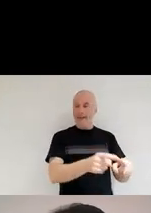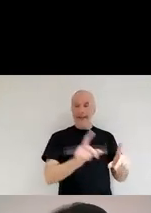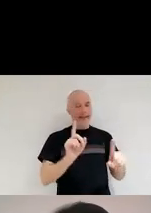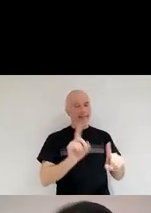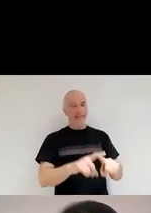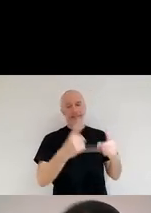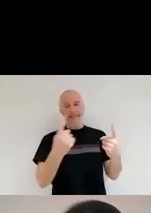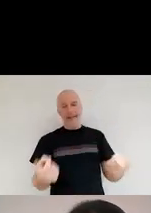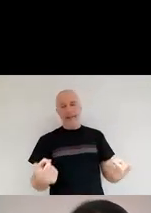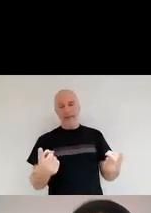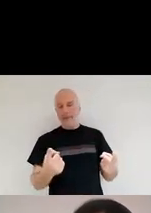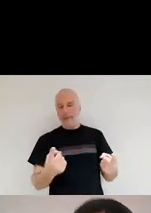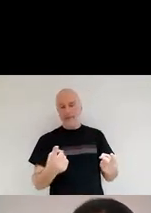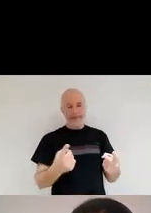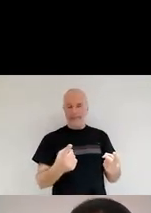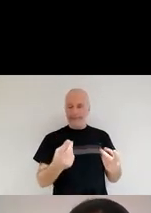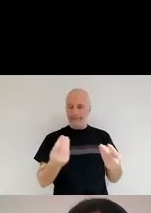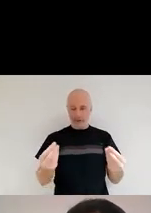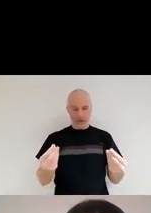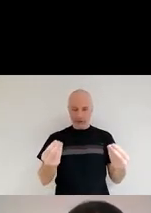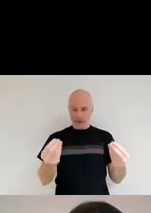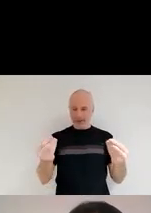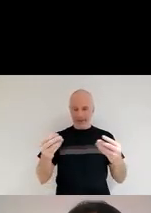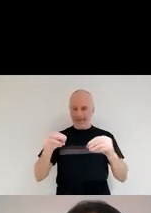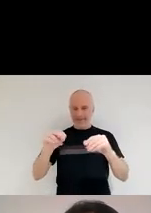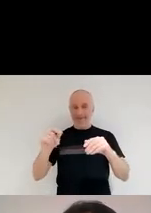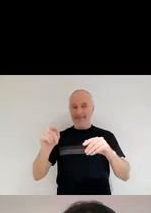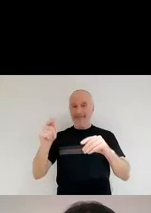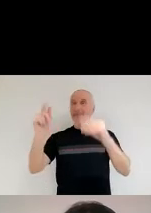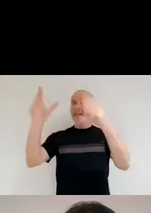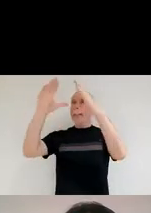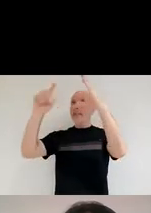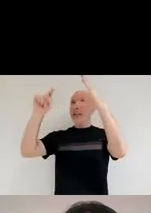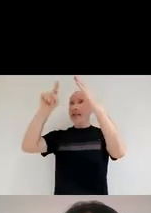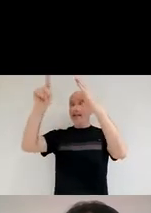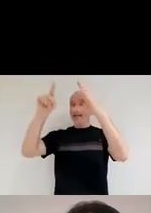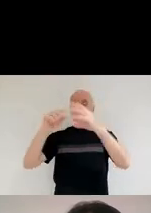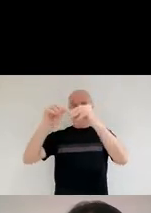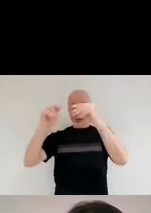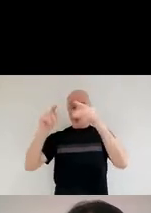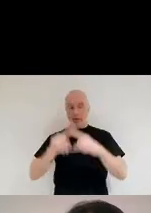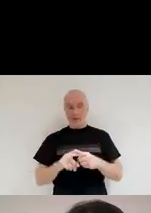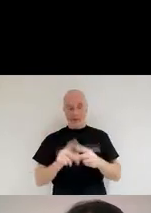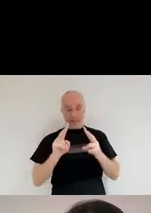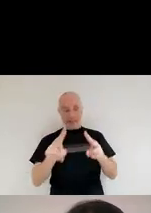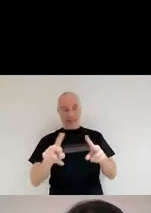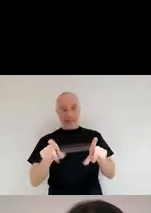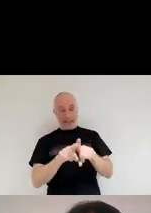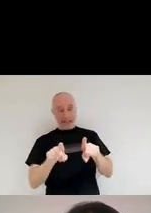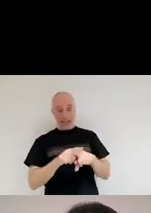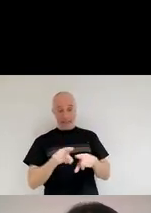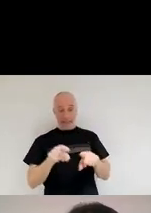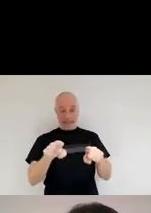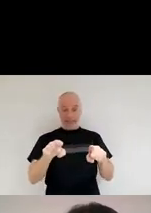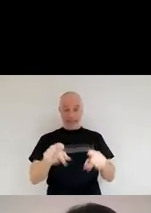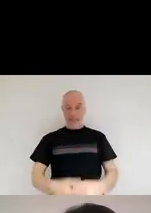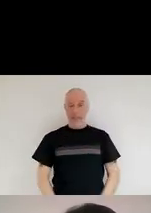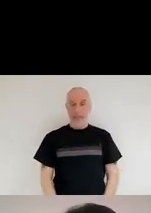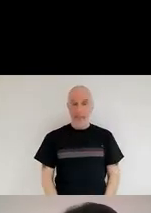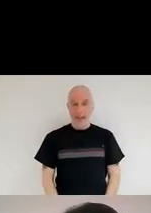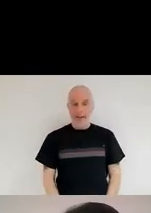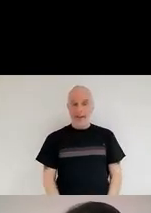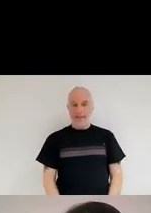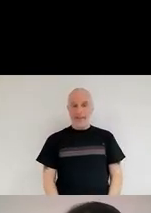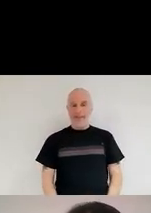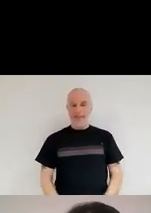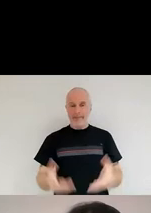fact, from the dust that we find in space. So the dust that we find in space looks a little bit more like this. It's very